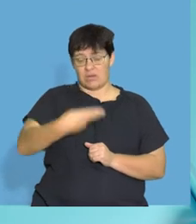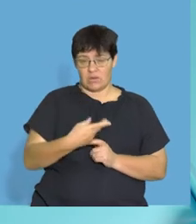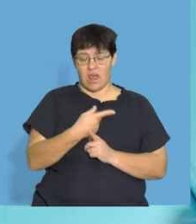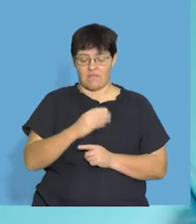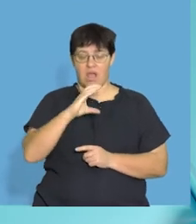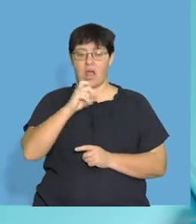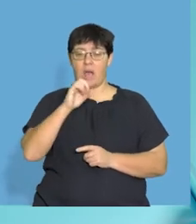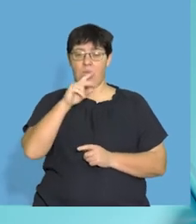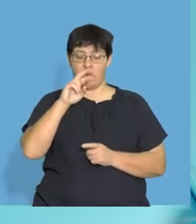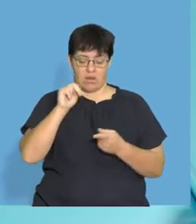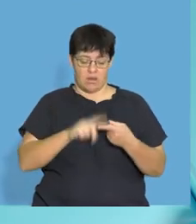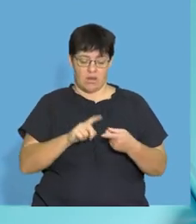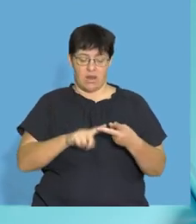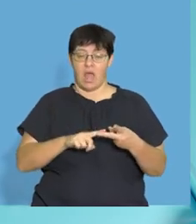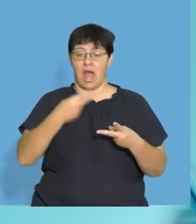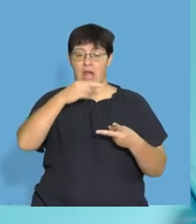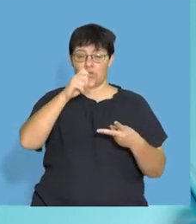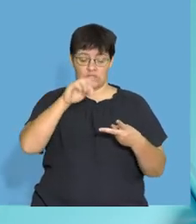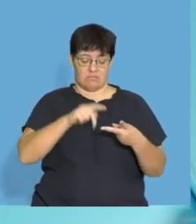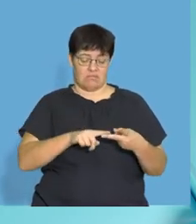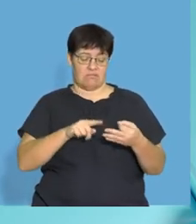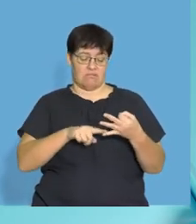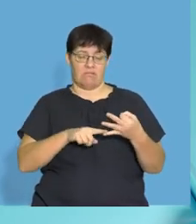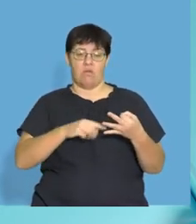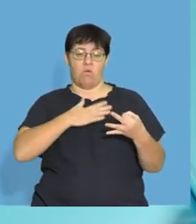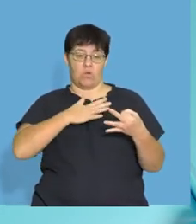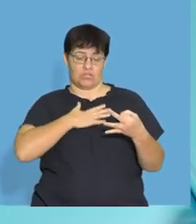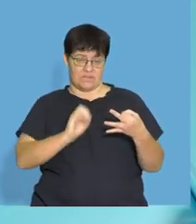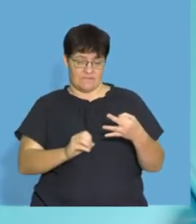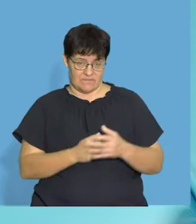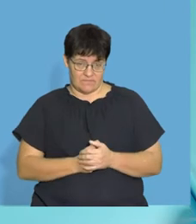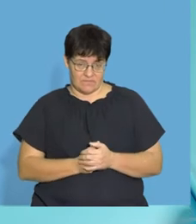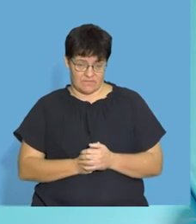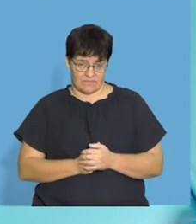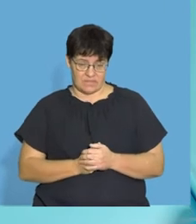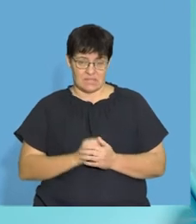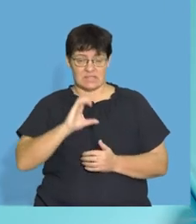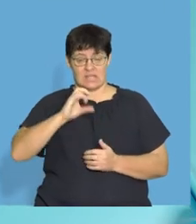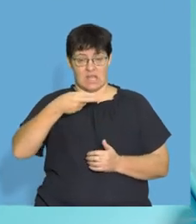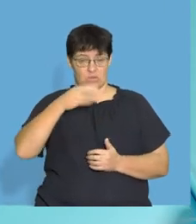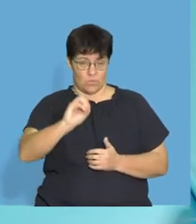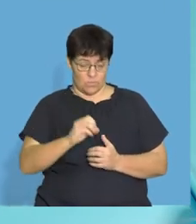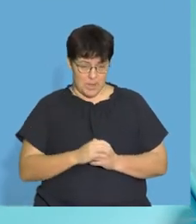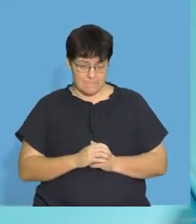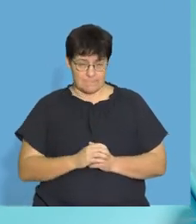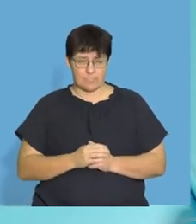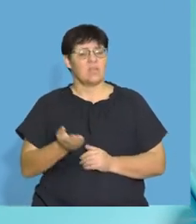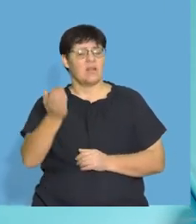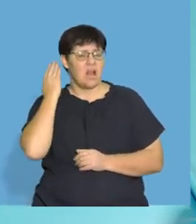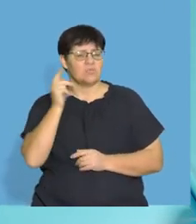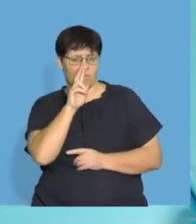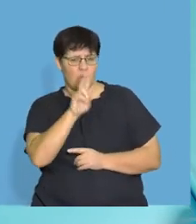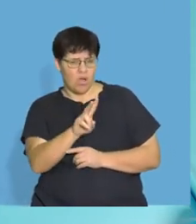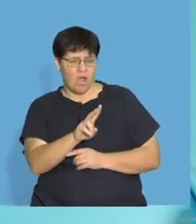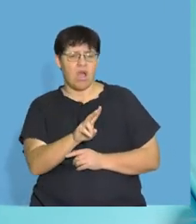made up of carbon, hydrogen, and oxygen. When we looked at proteins, the last lesson, we looked at